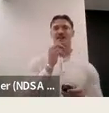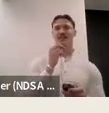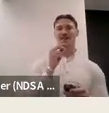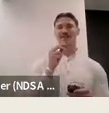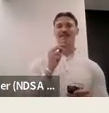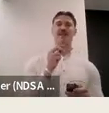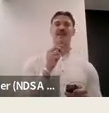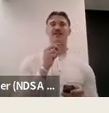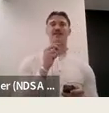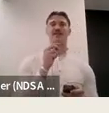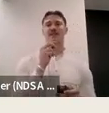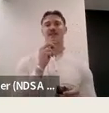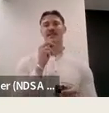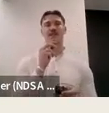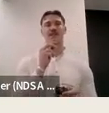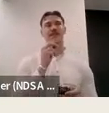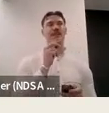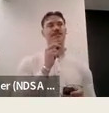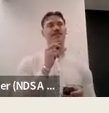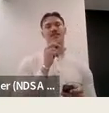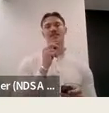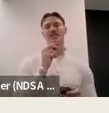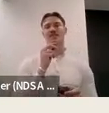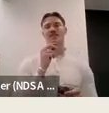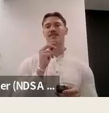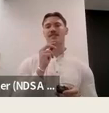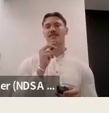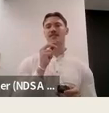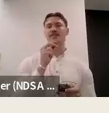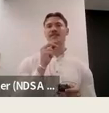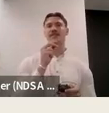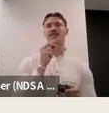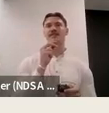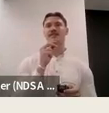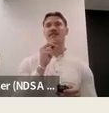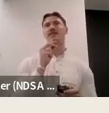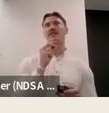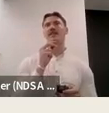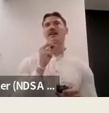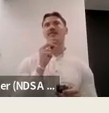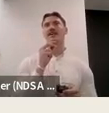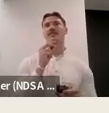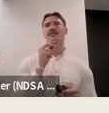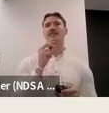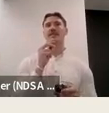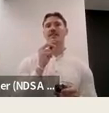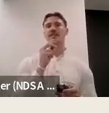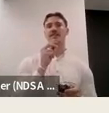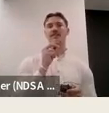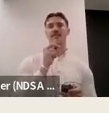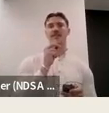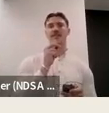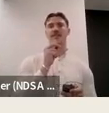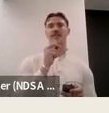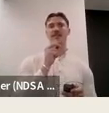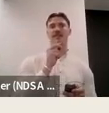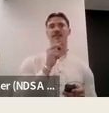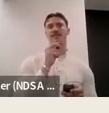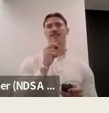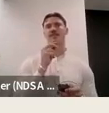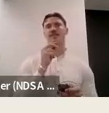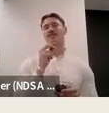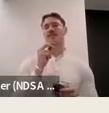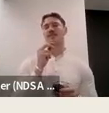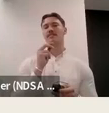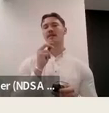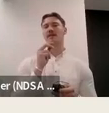And some of our other partners, so the New Zealand Qualifications Authority, so the New Zealand Qualifications Authority is the regulator for the Code